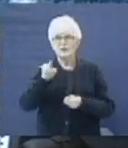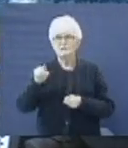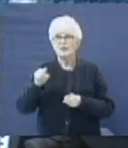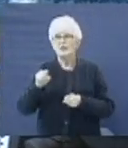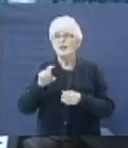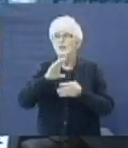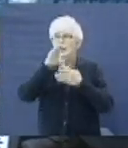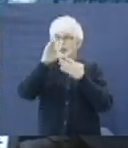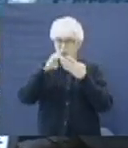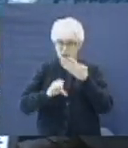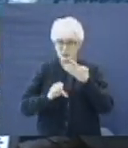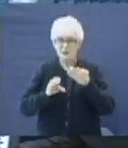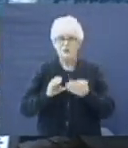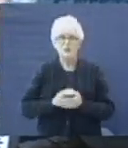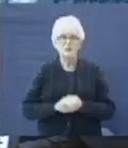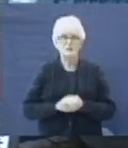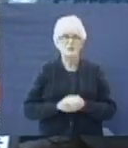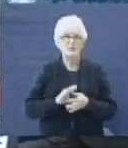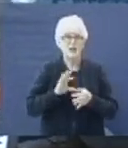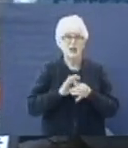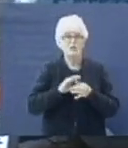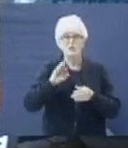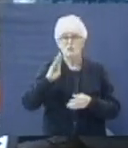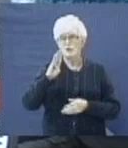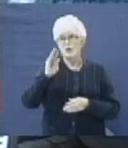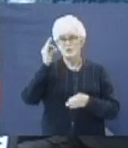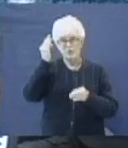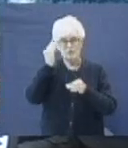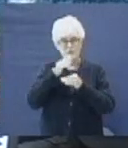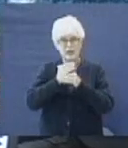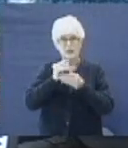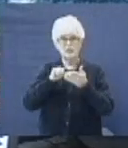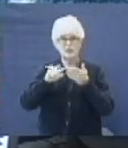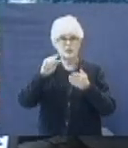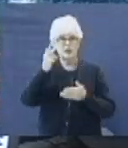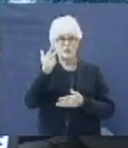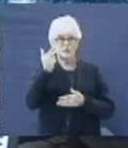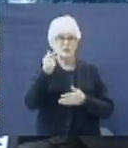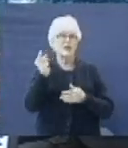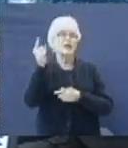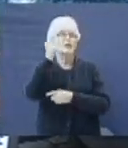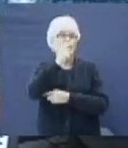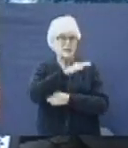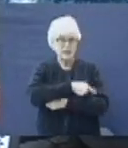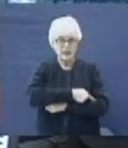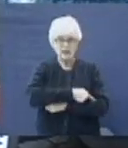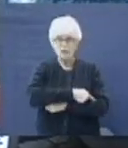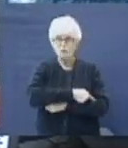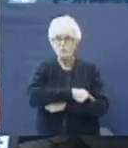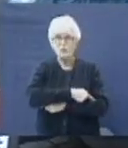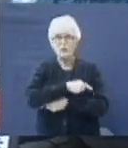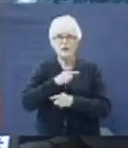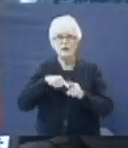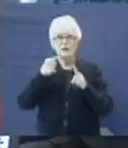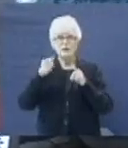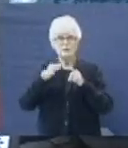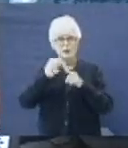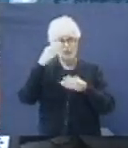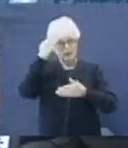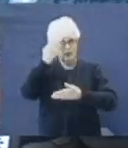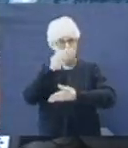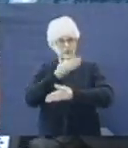This is the consequences of his faith. Verse number 13, and there was a day when his